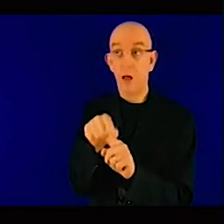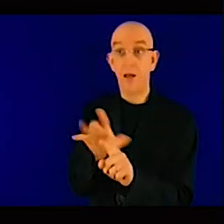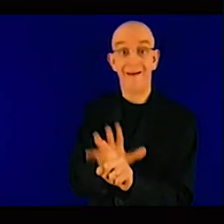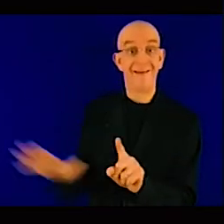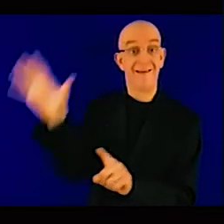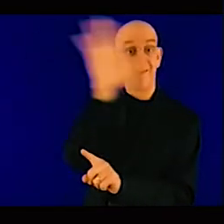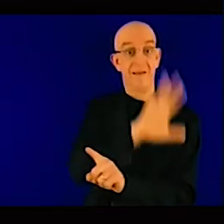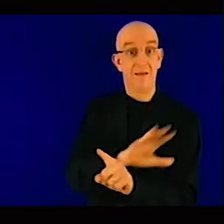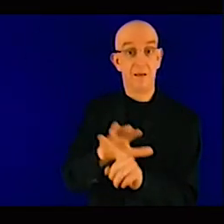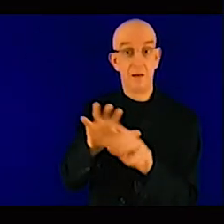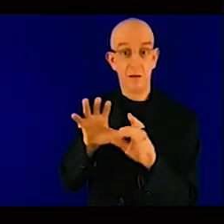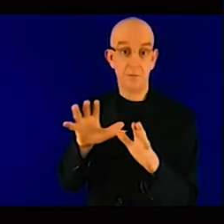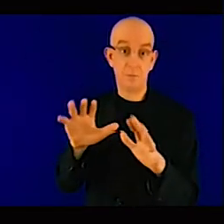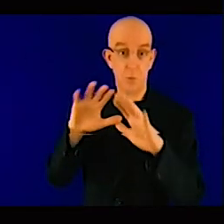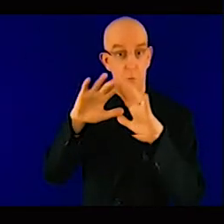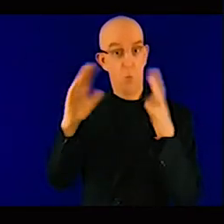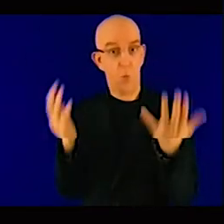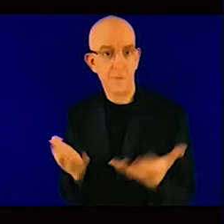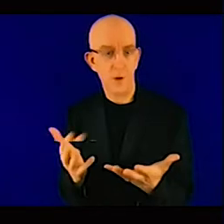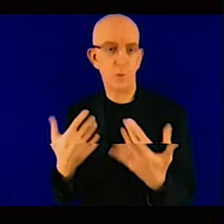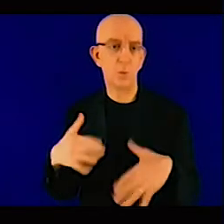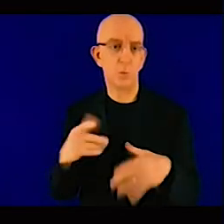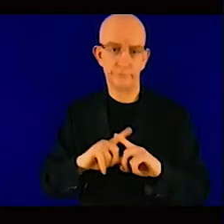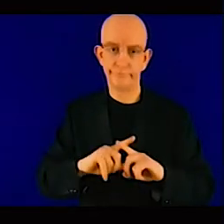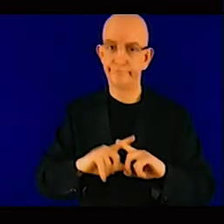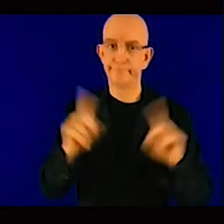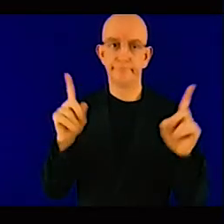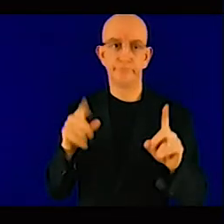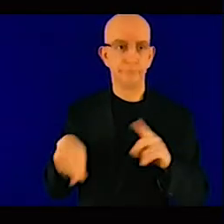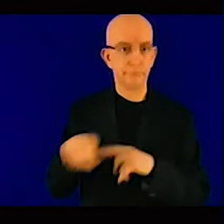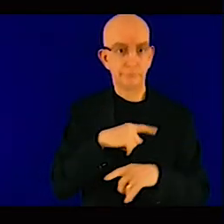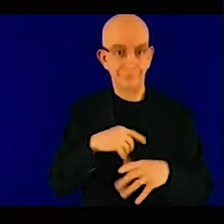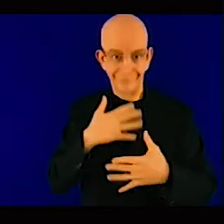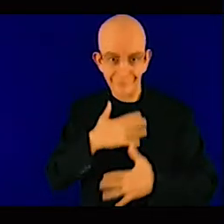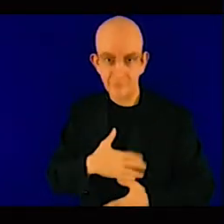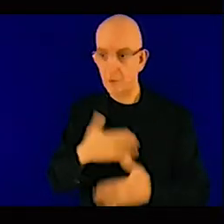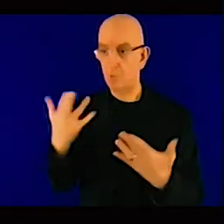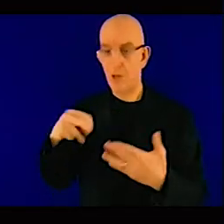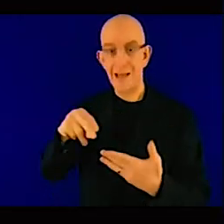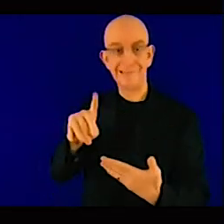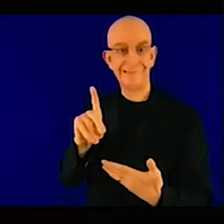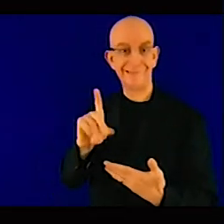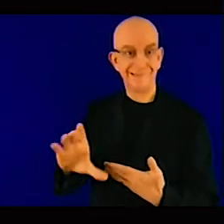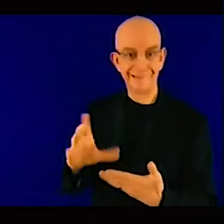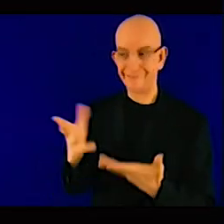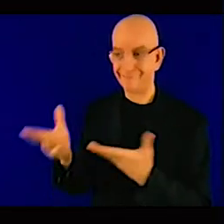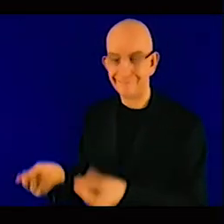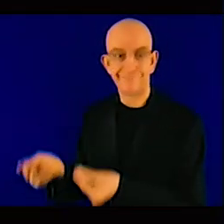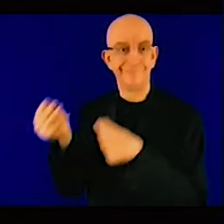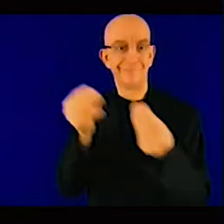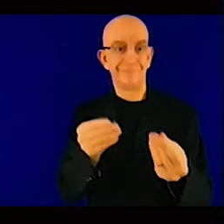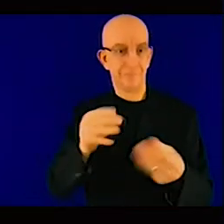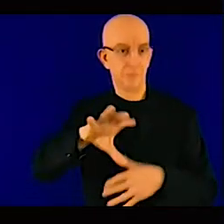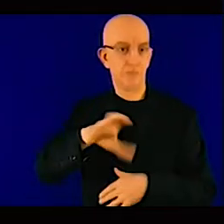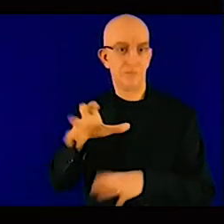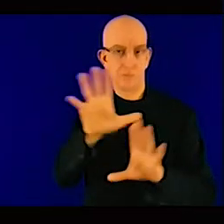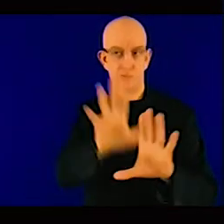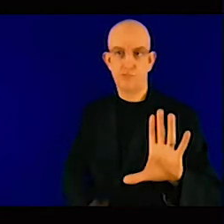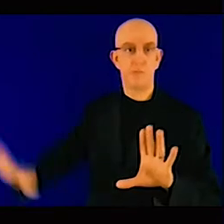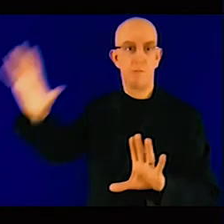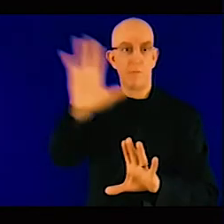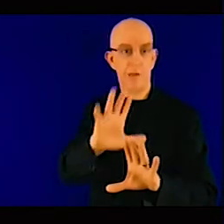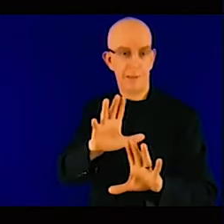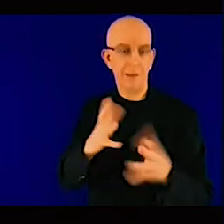that are more developed than the other. For example, if you take Central Africa, uh, countries,